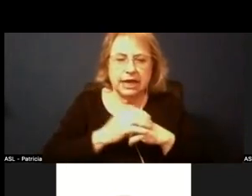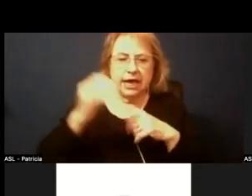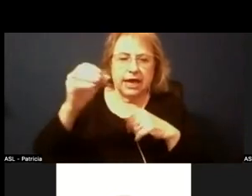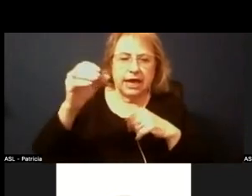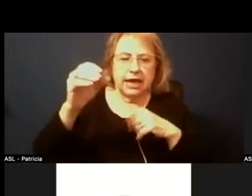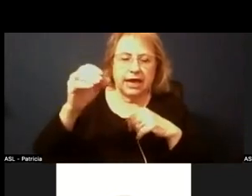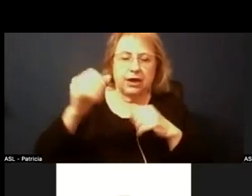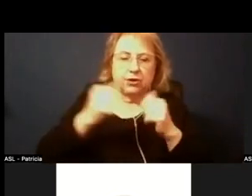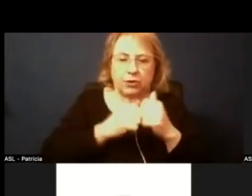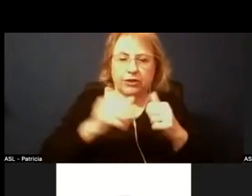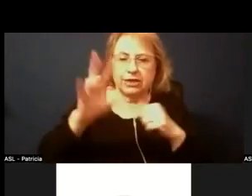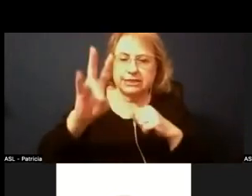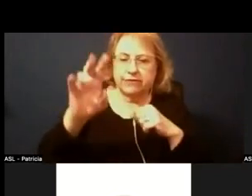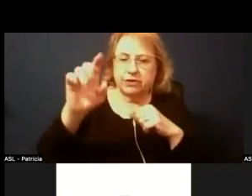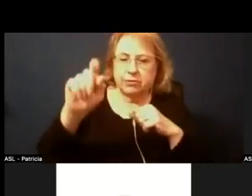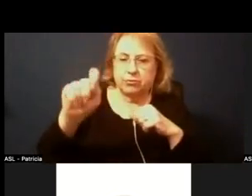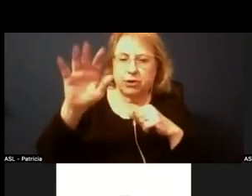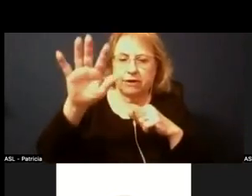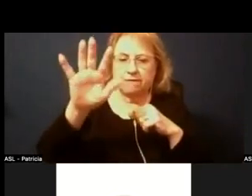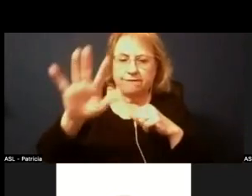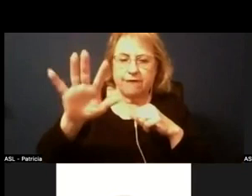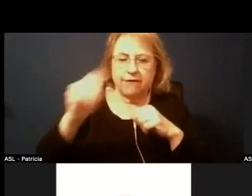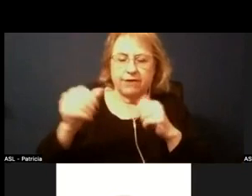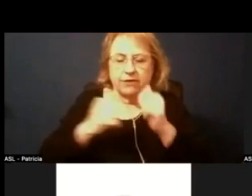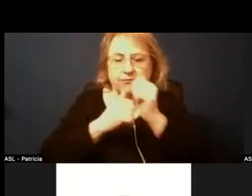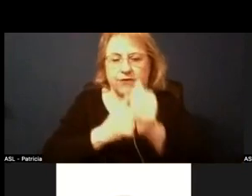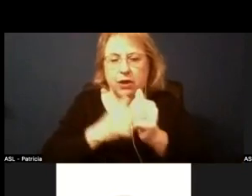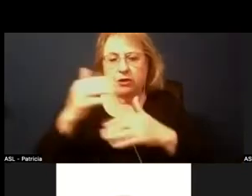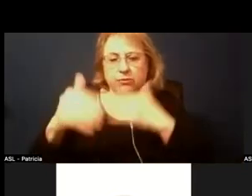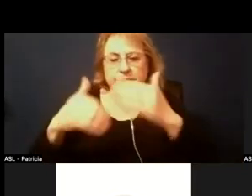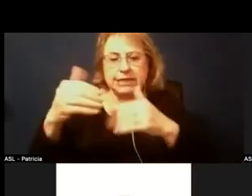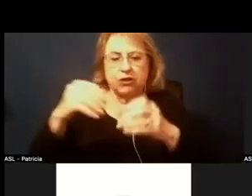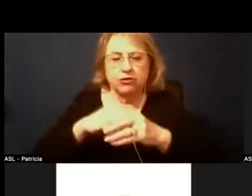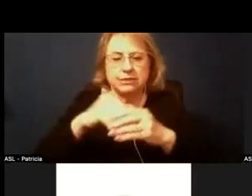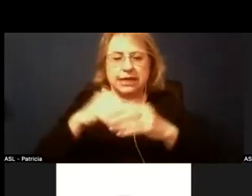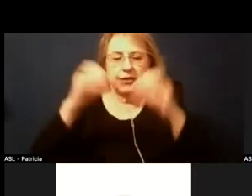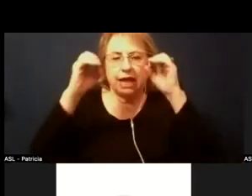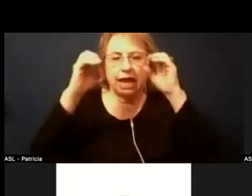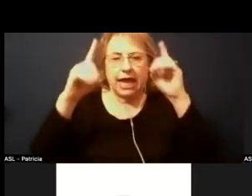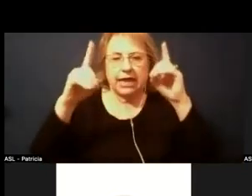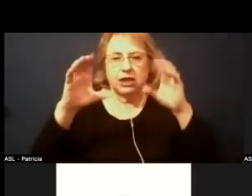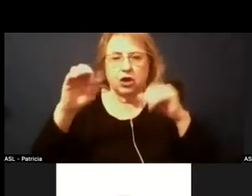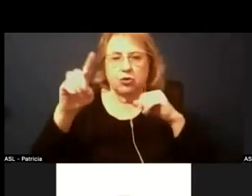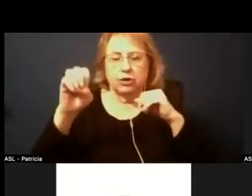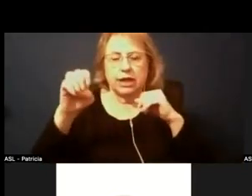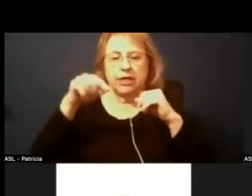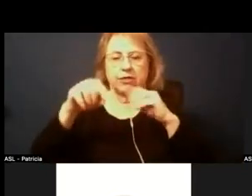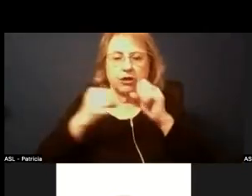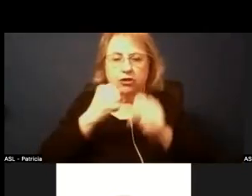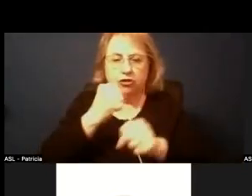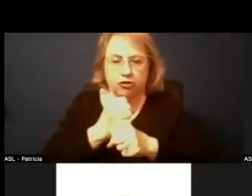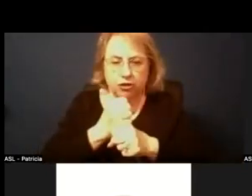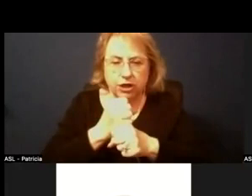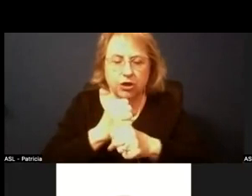accordance with the procedures um in the ed code um this year the law has changed for the timeline for